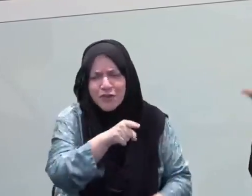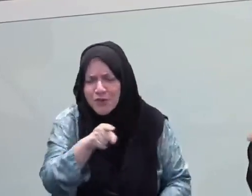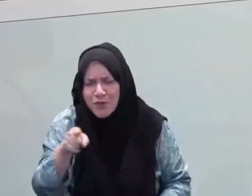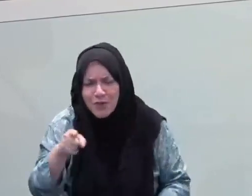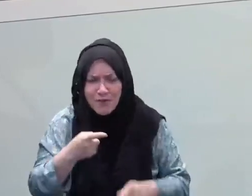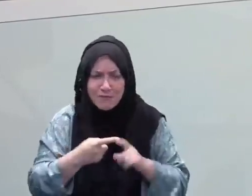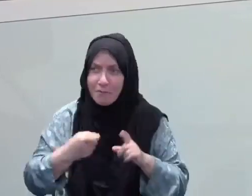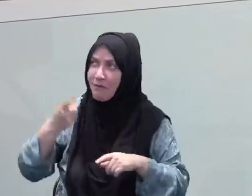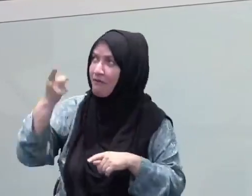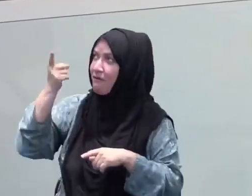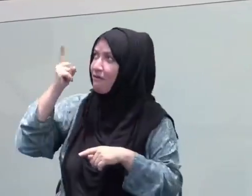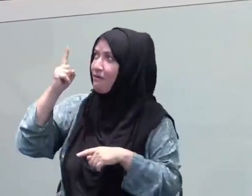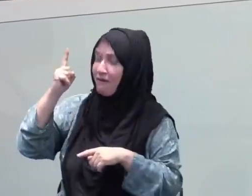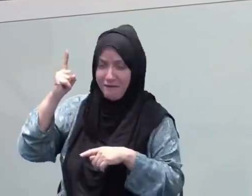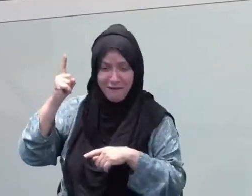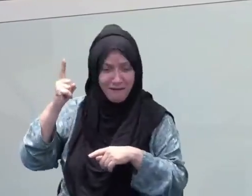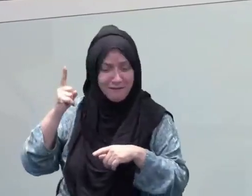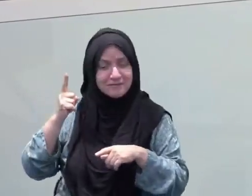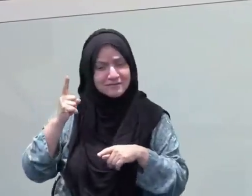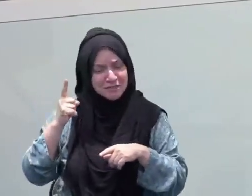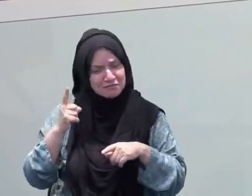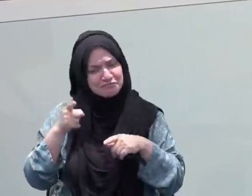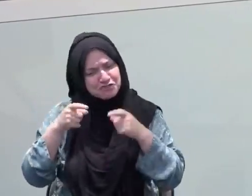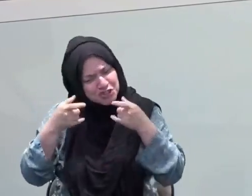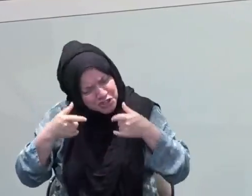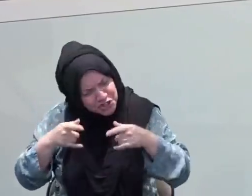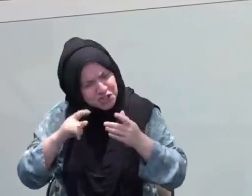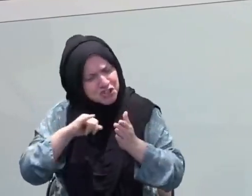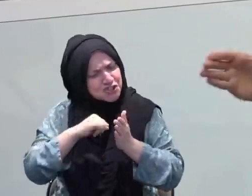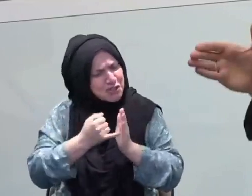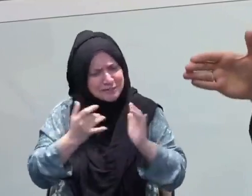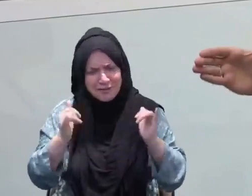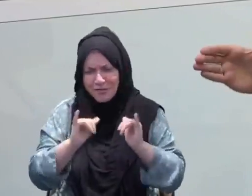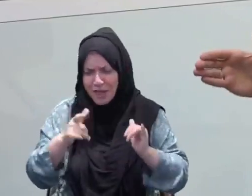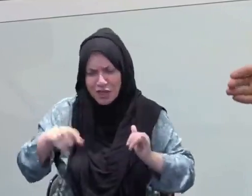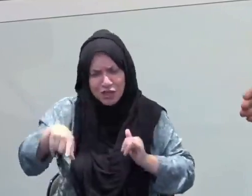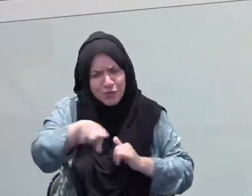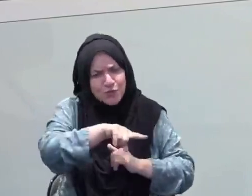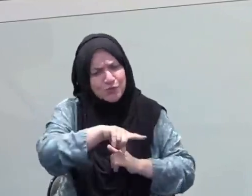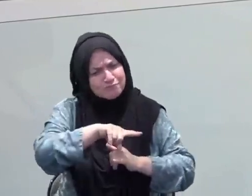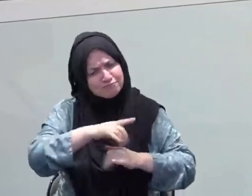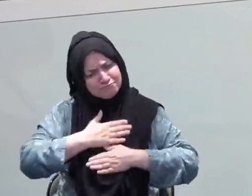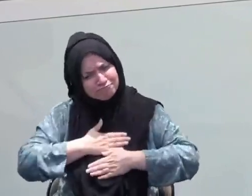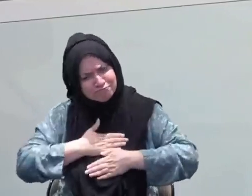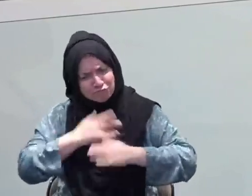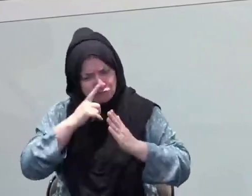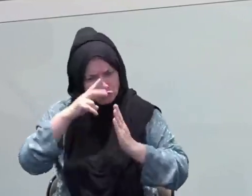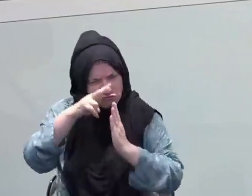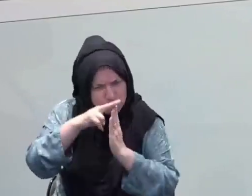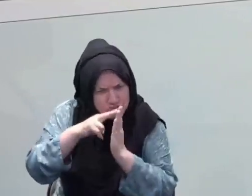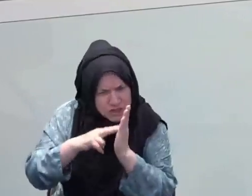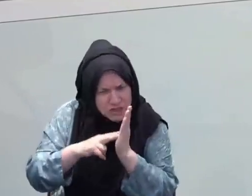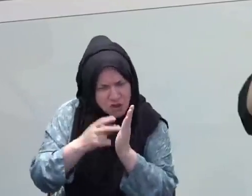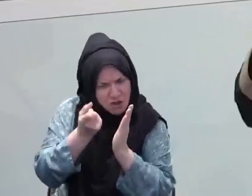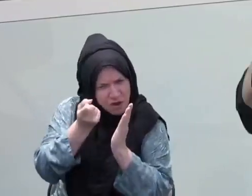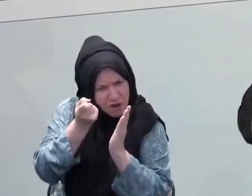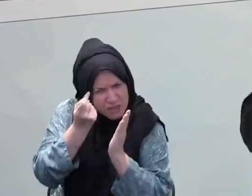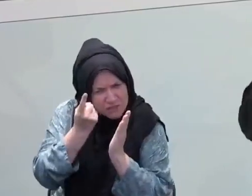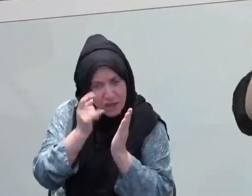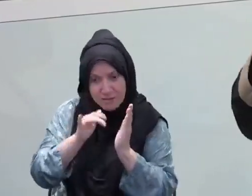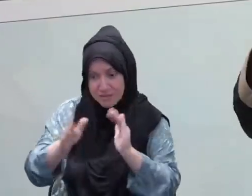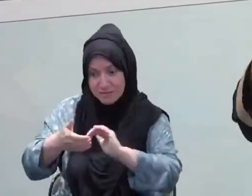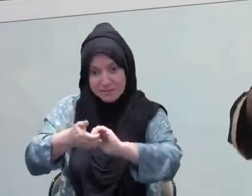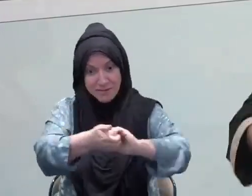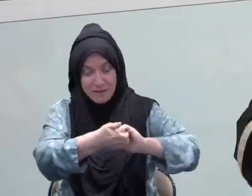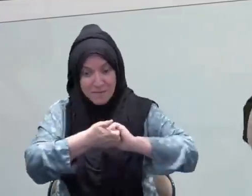descending upon you now in chunks that it has never descended before. In Mecca, short surahs. Suddenly the